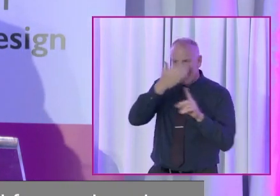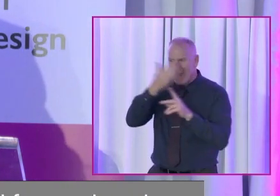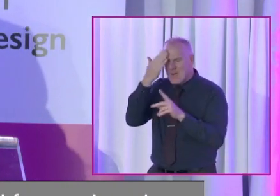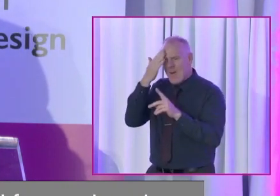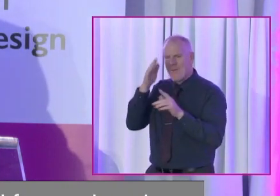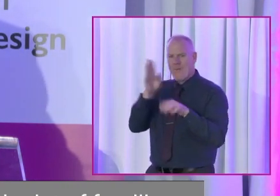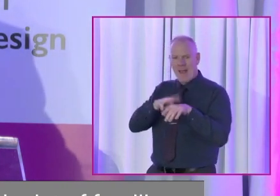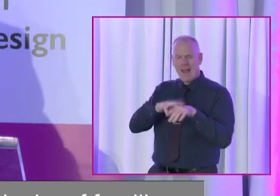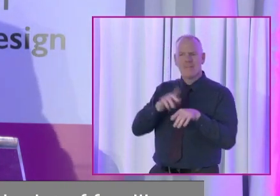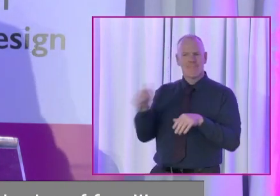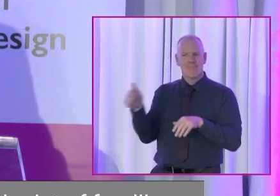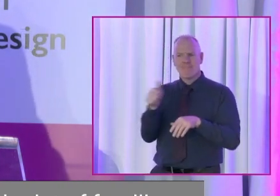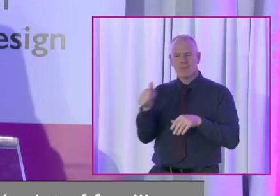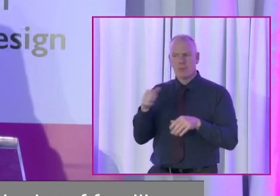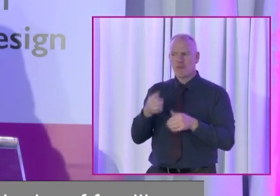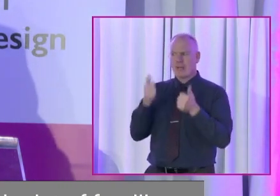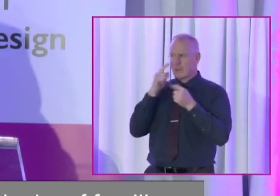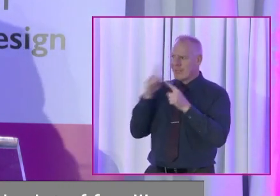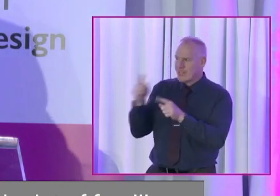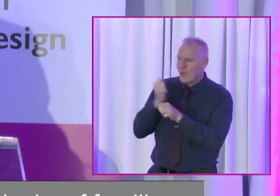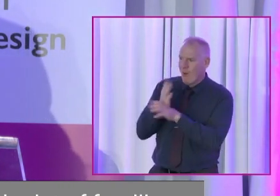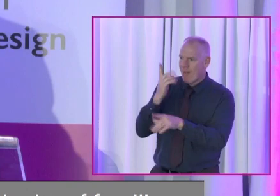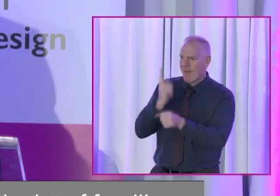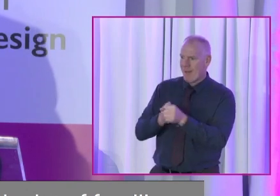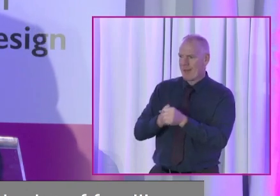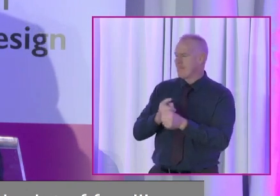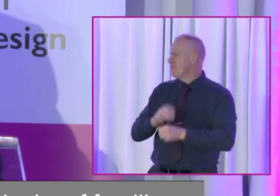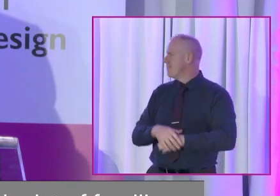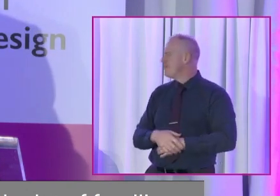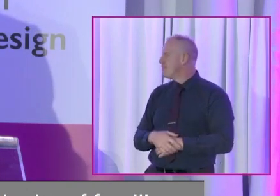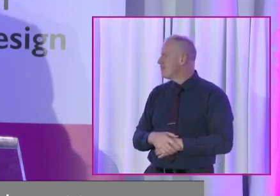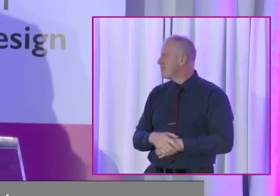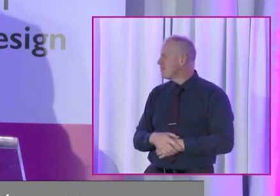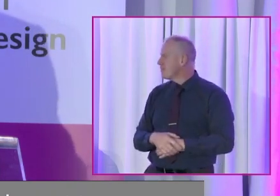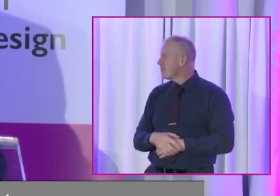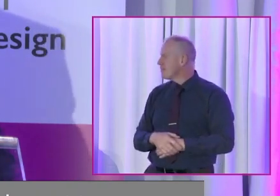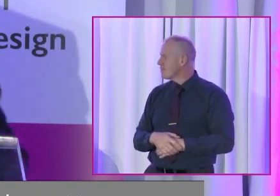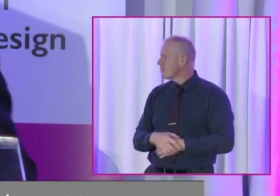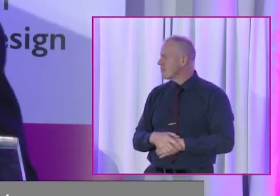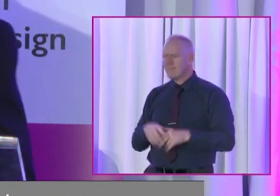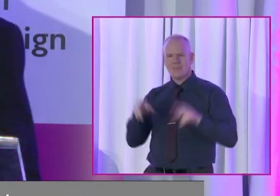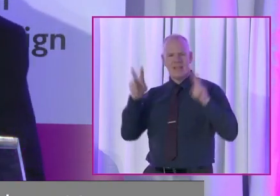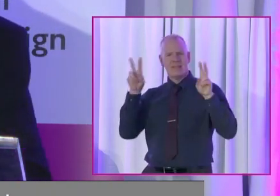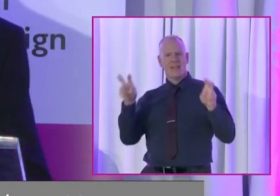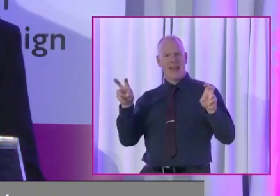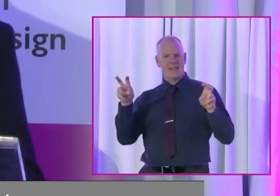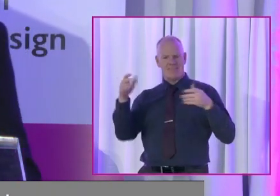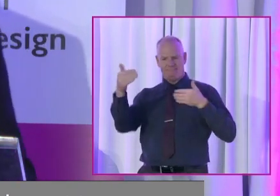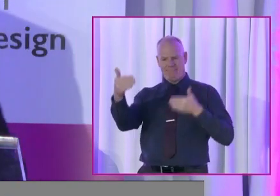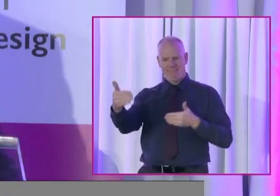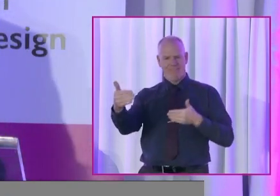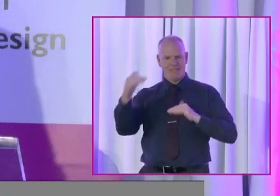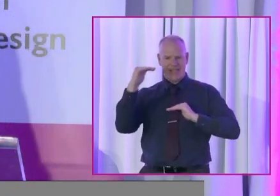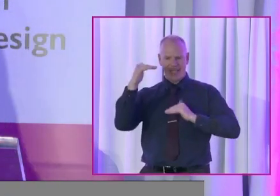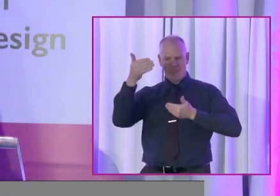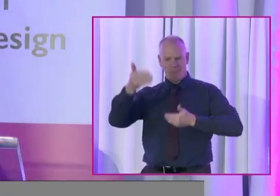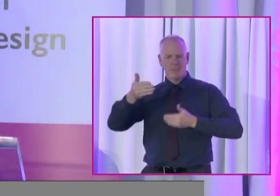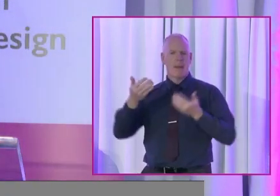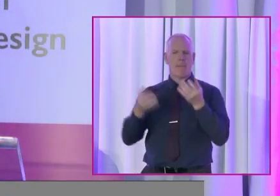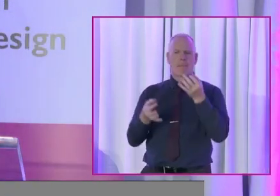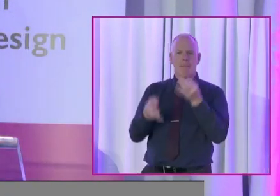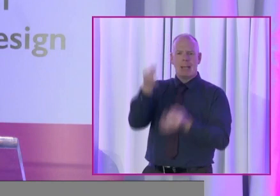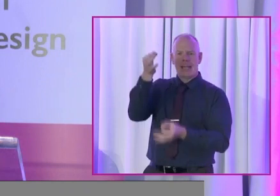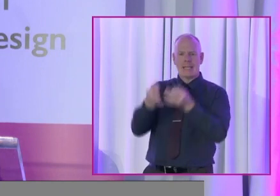friends, so great to be here and great to see everybody there in the audience. So the title of this session is Political